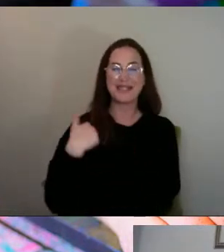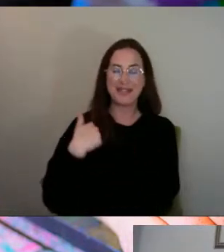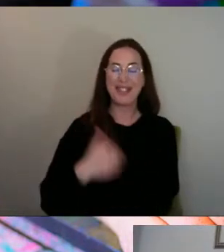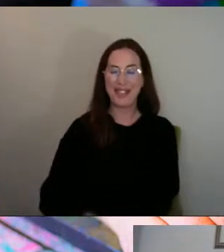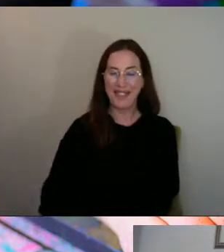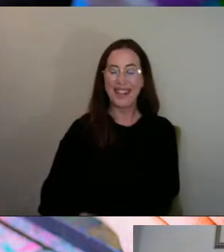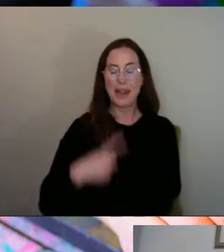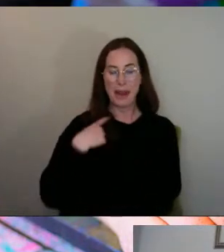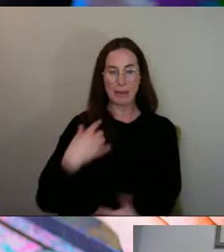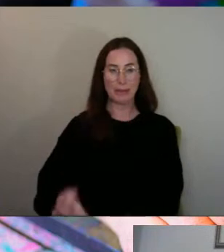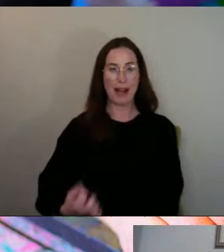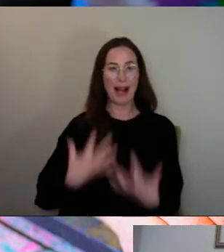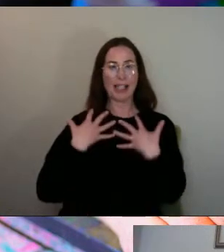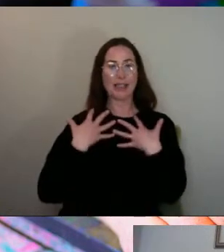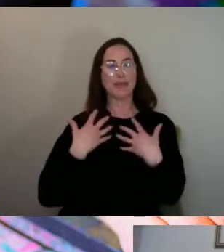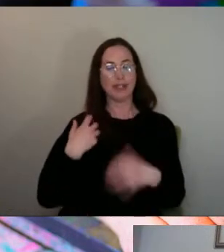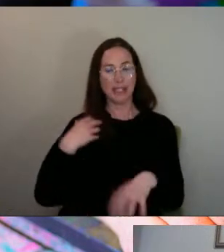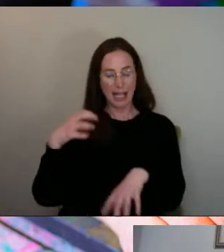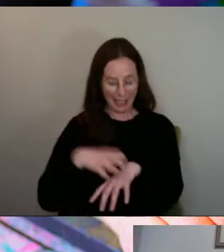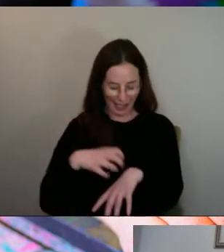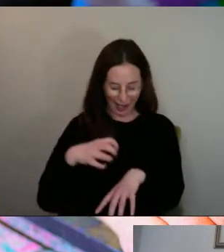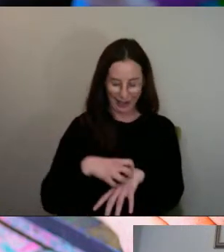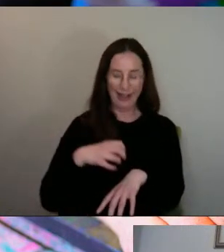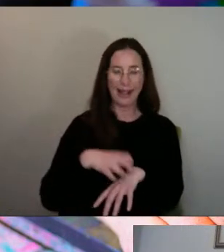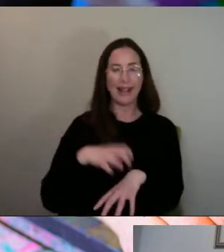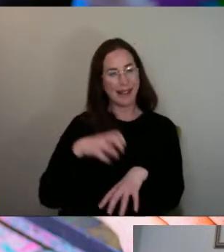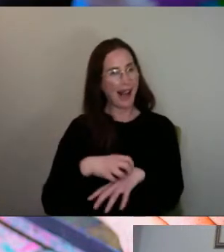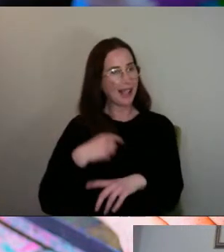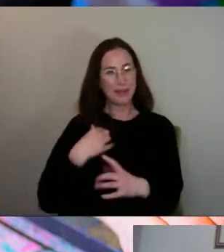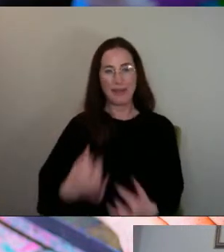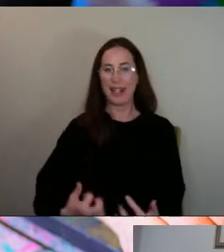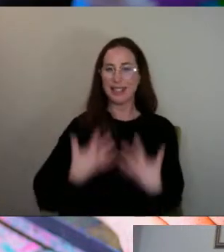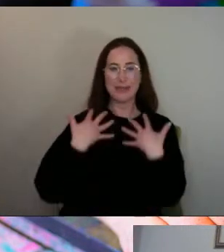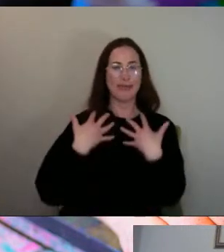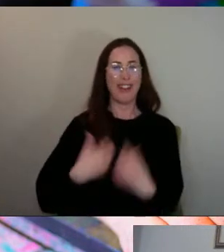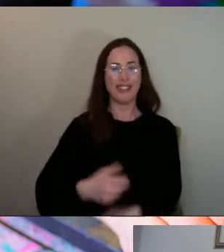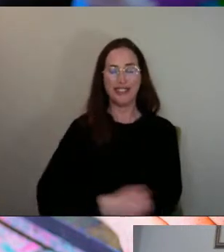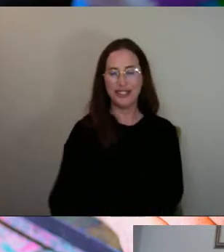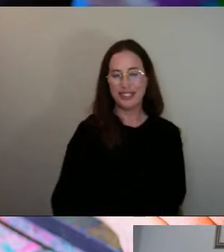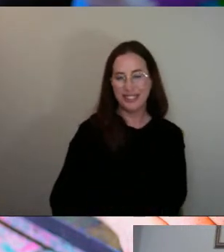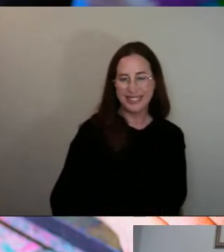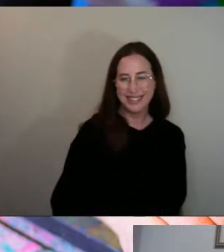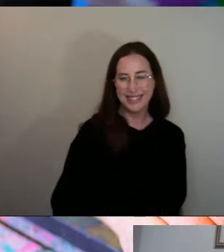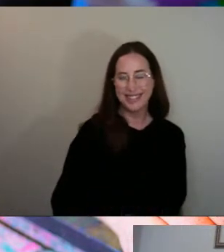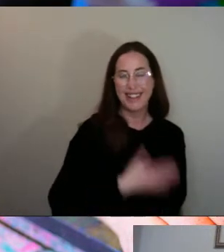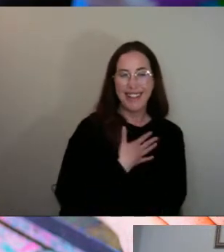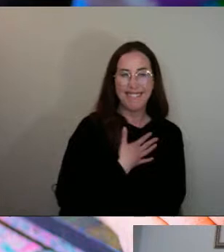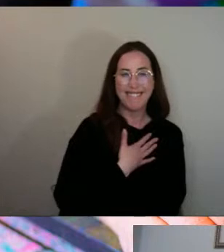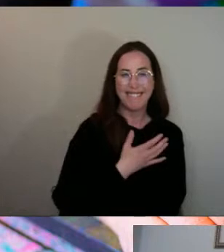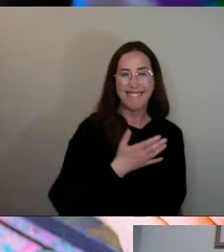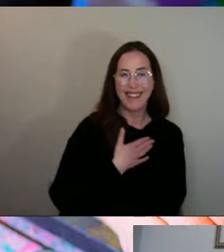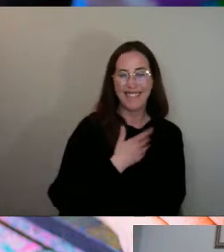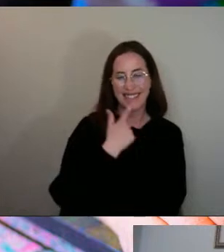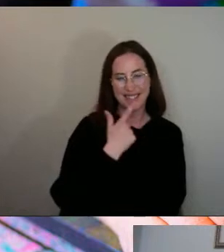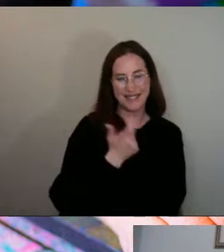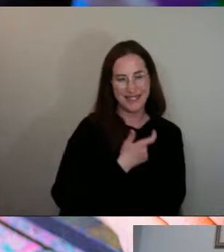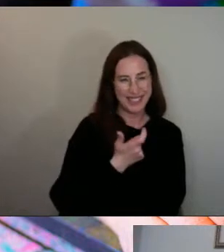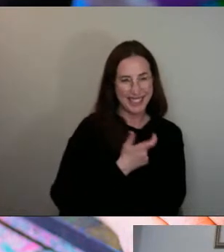was my inspiration. Cake is always my inspiration. I love that. I love that. It's quite funny.